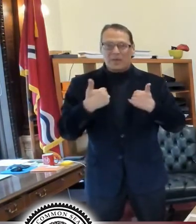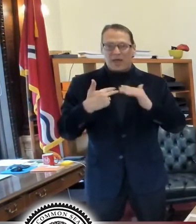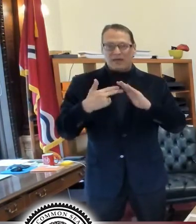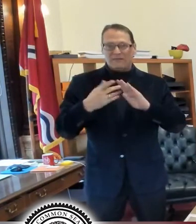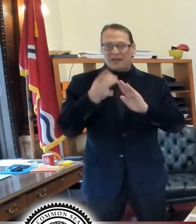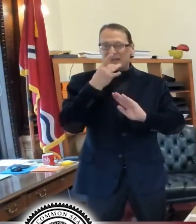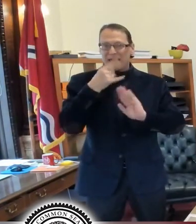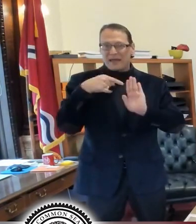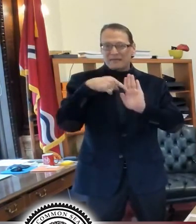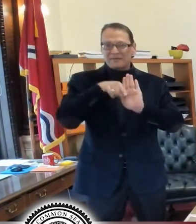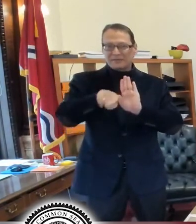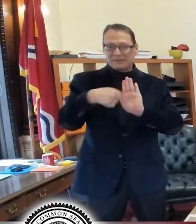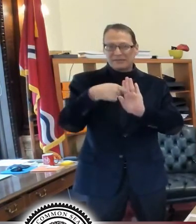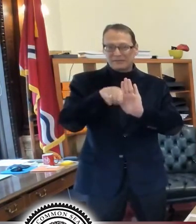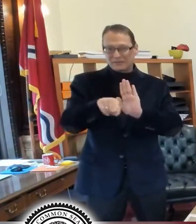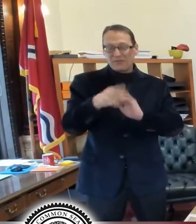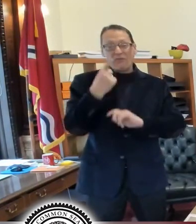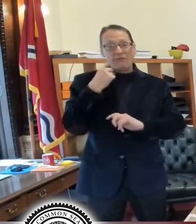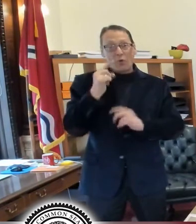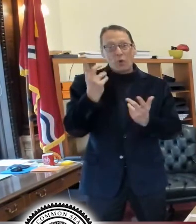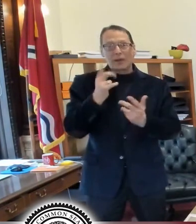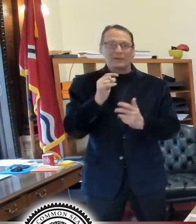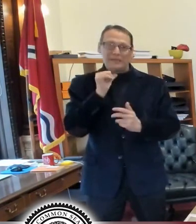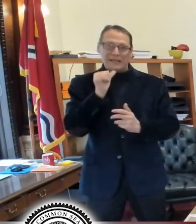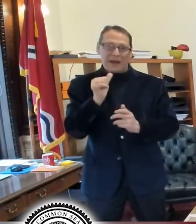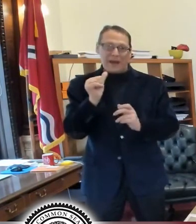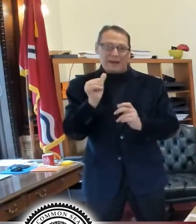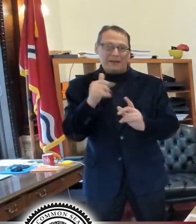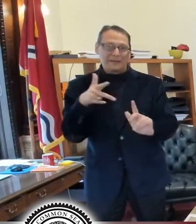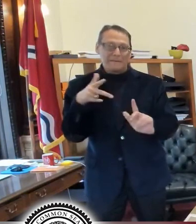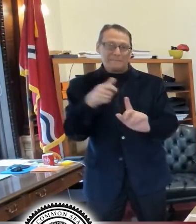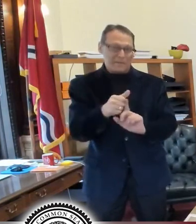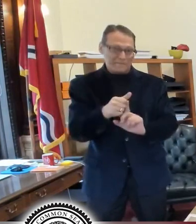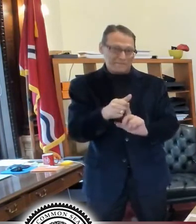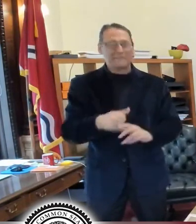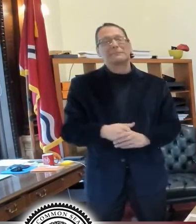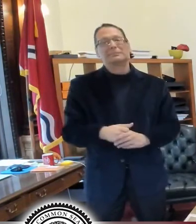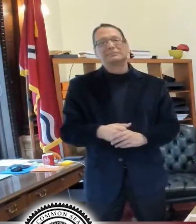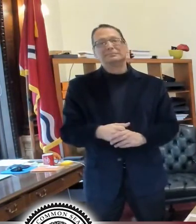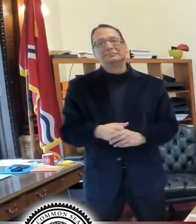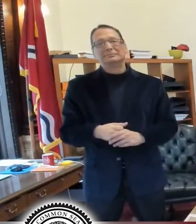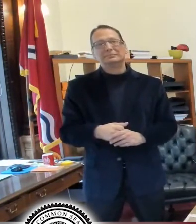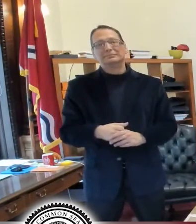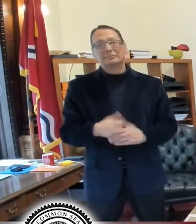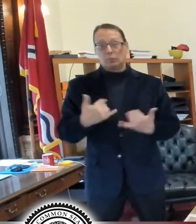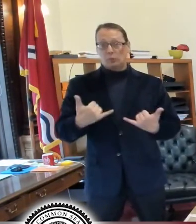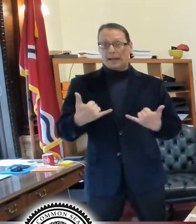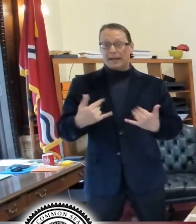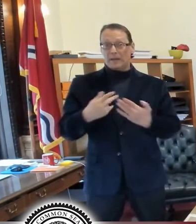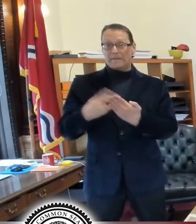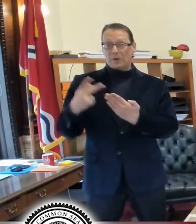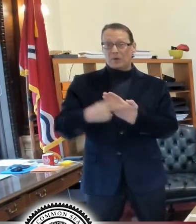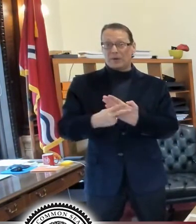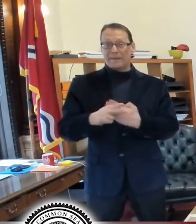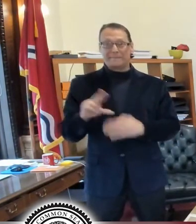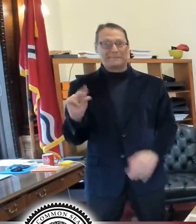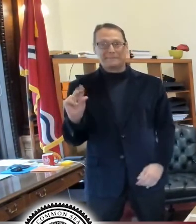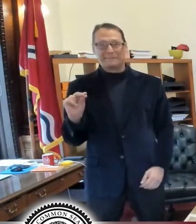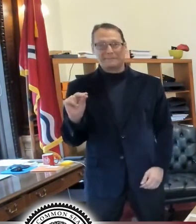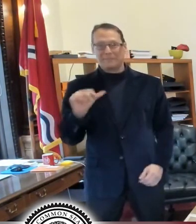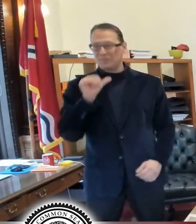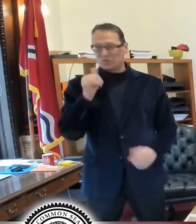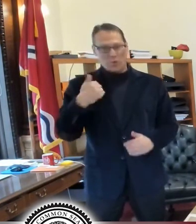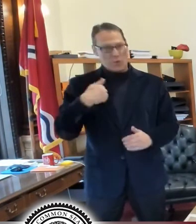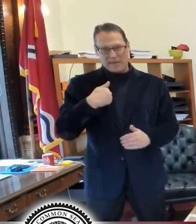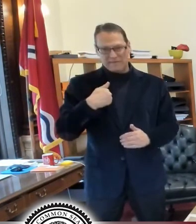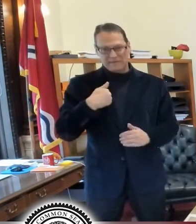to be sure that people don't run into them. So, um, we haven't, we don't have a program right now for people to paint those barriers